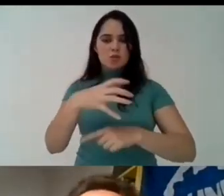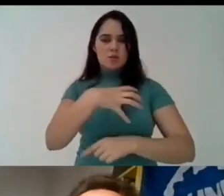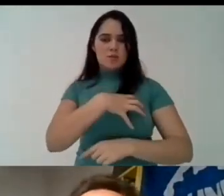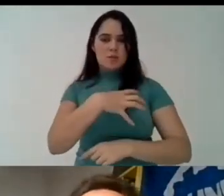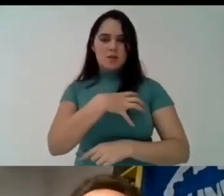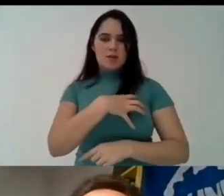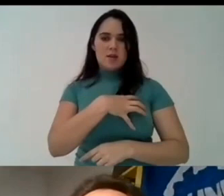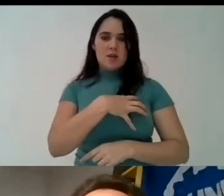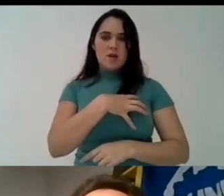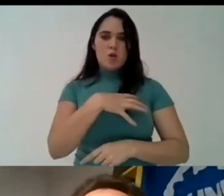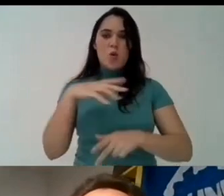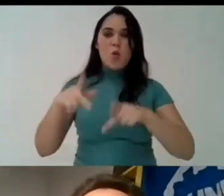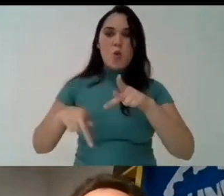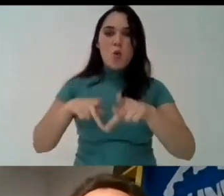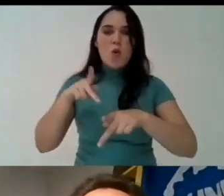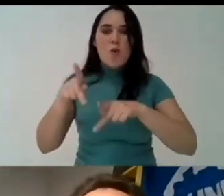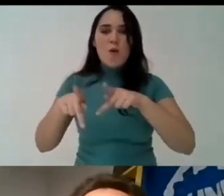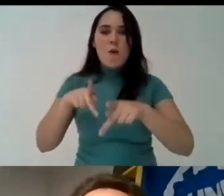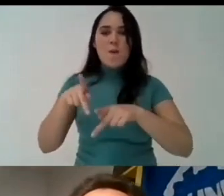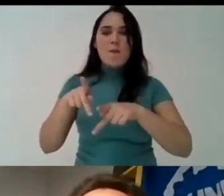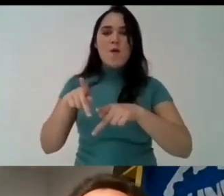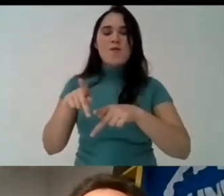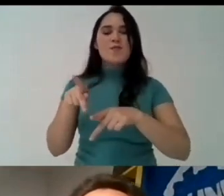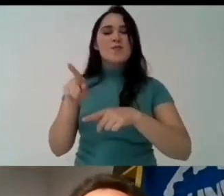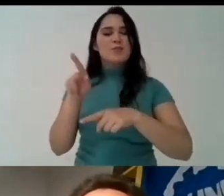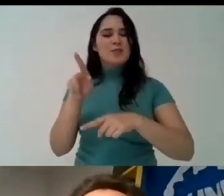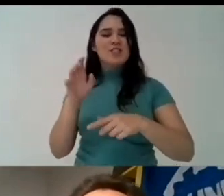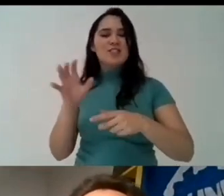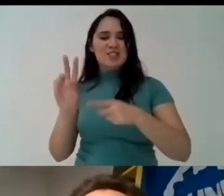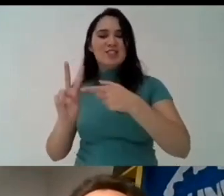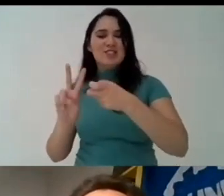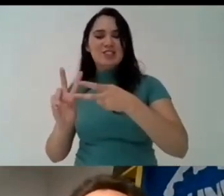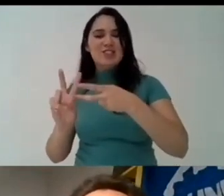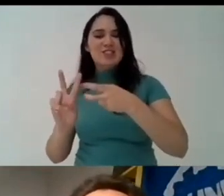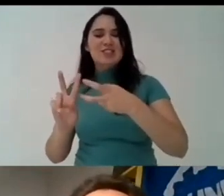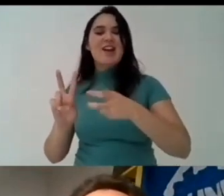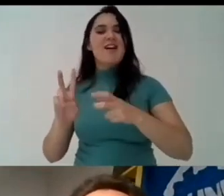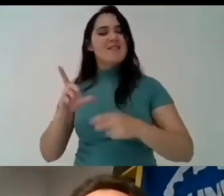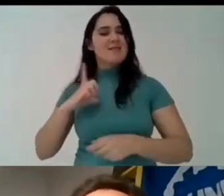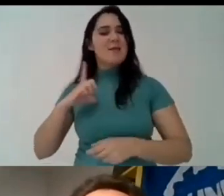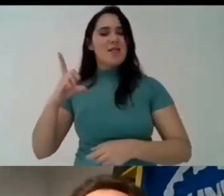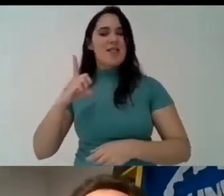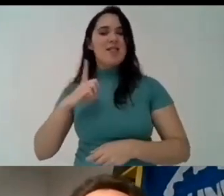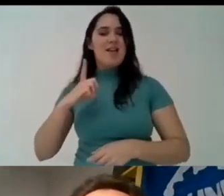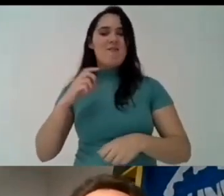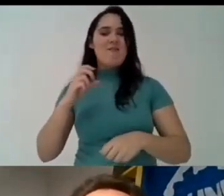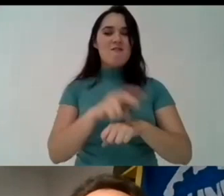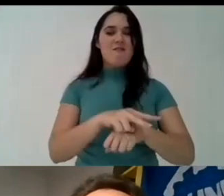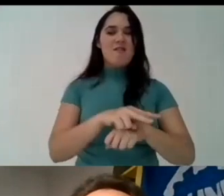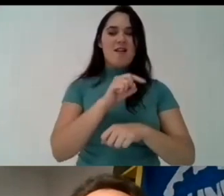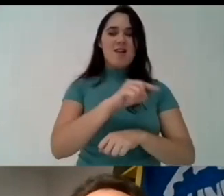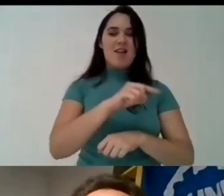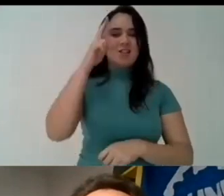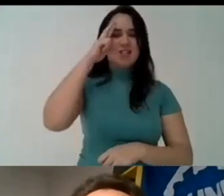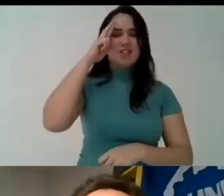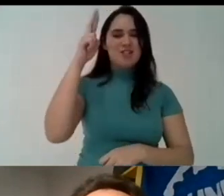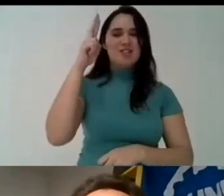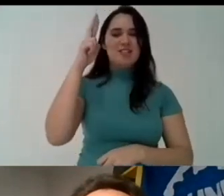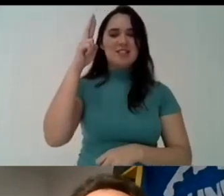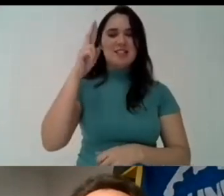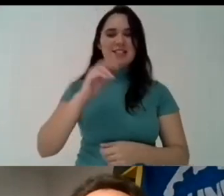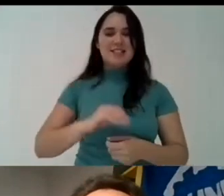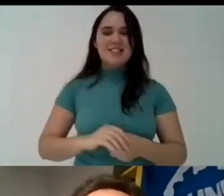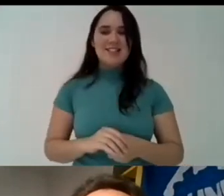brazilian indigenous people of brazil of of bahia we have a representative